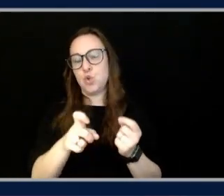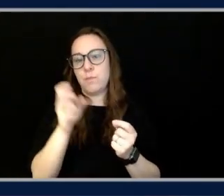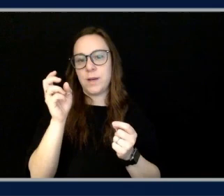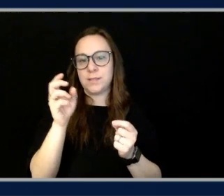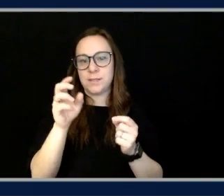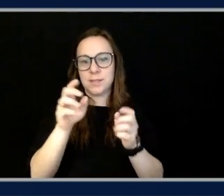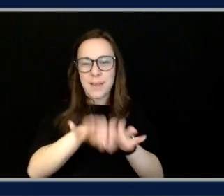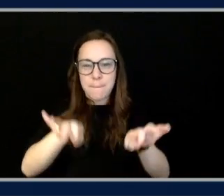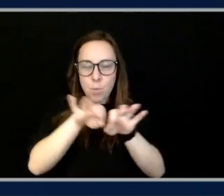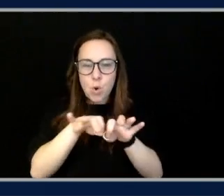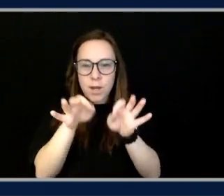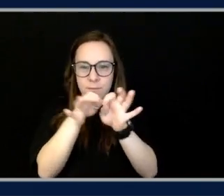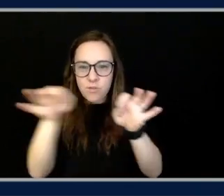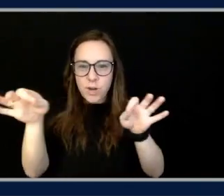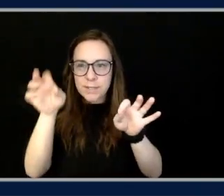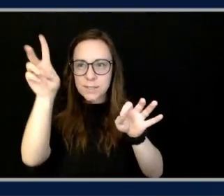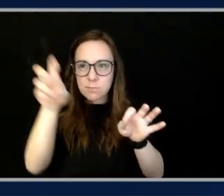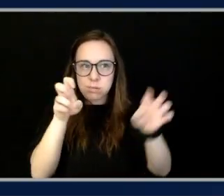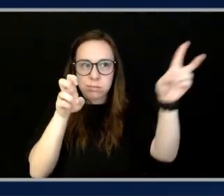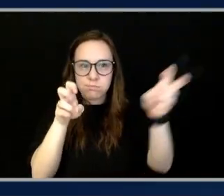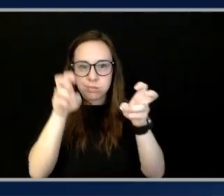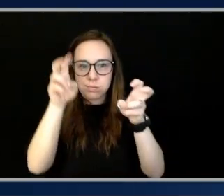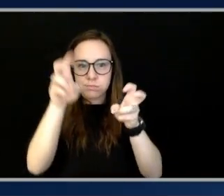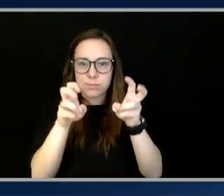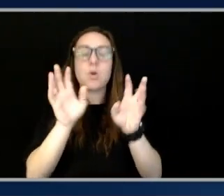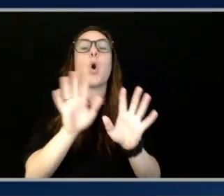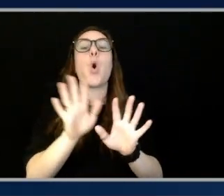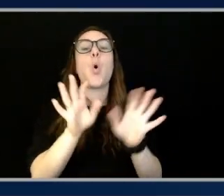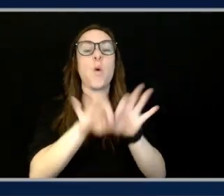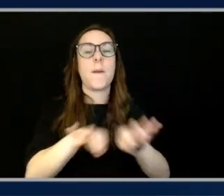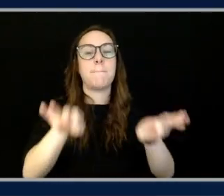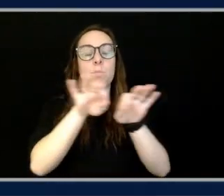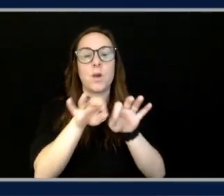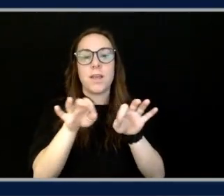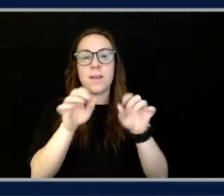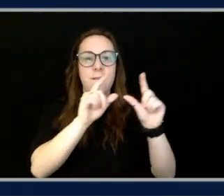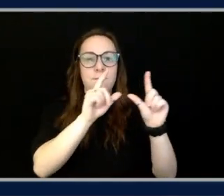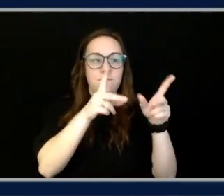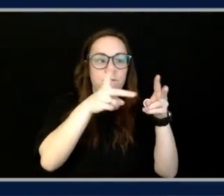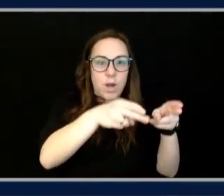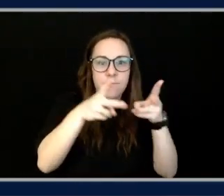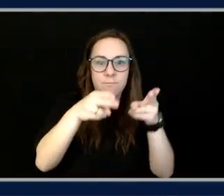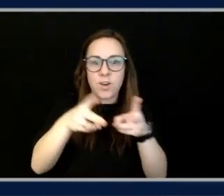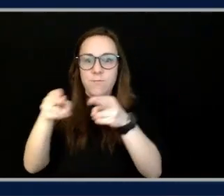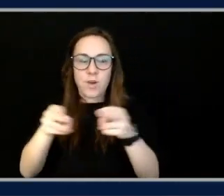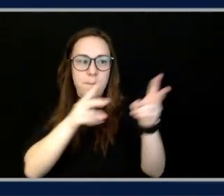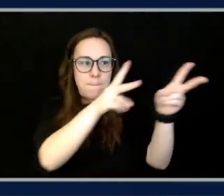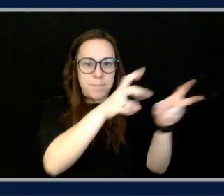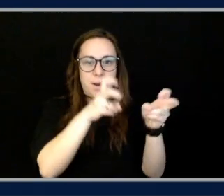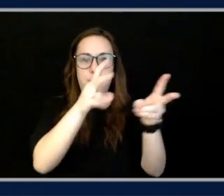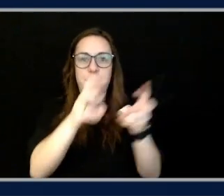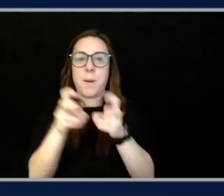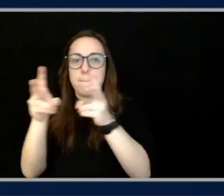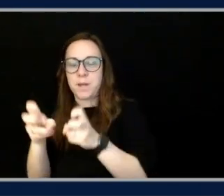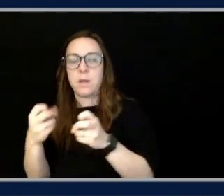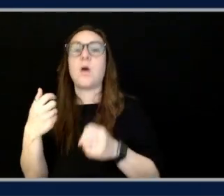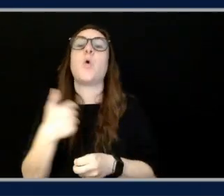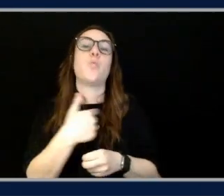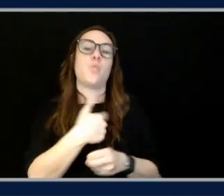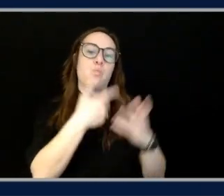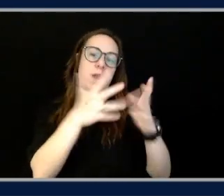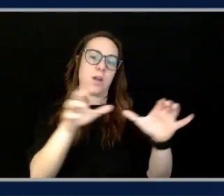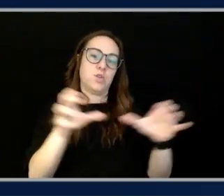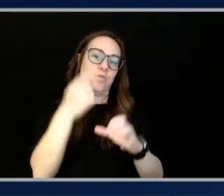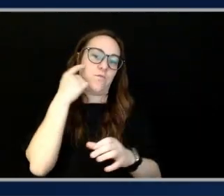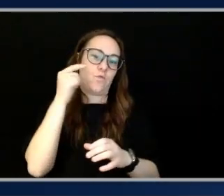yourself, and then pass those to the model as images. Here, we do all of that for you. We sample the video, pass it to the model, and then you just